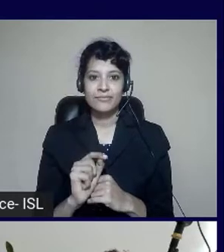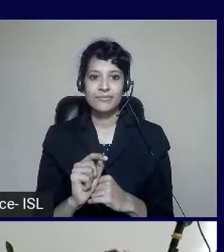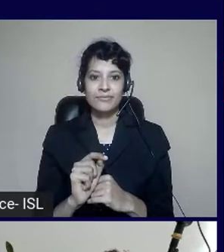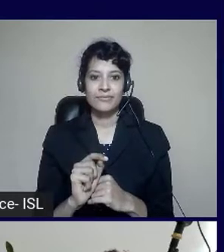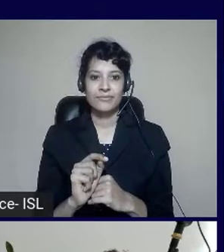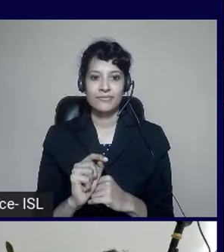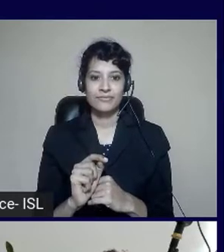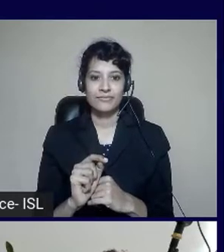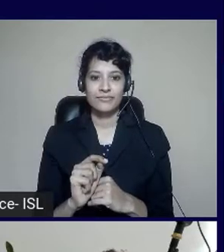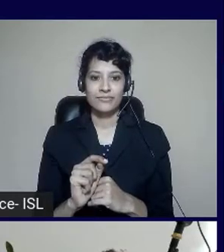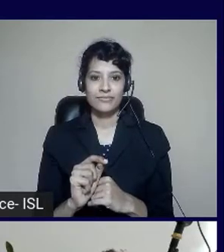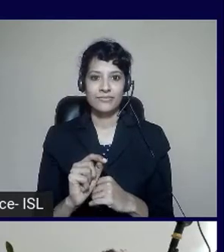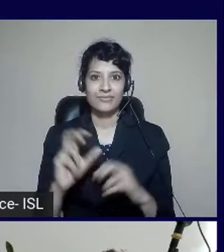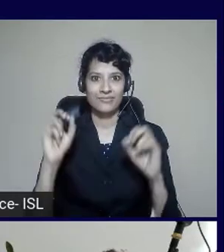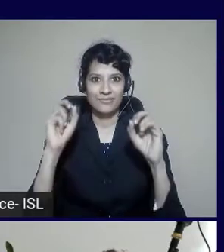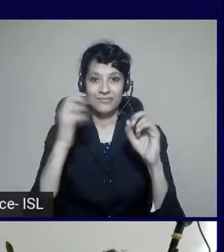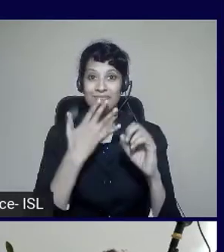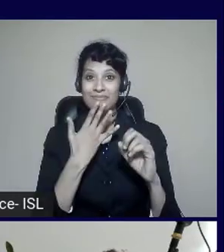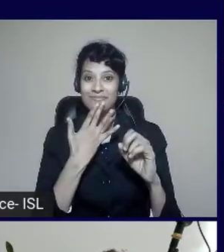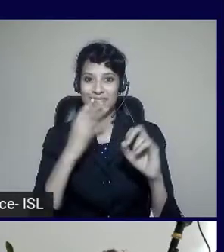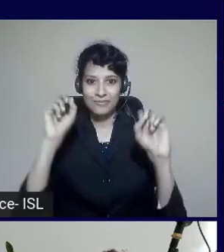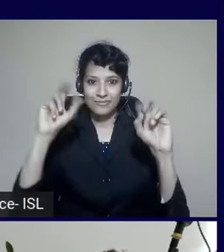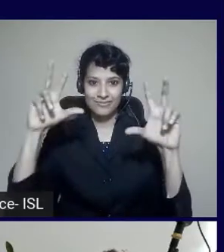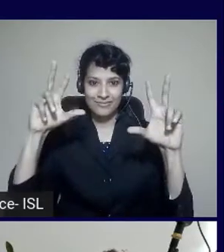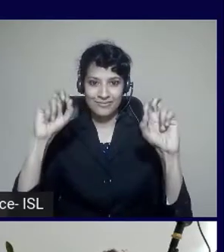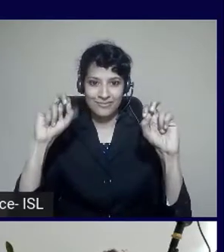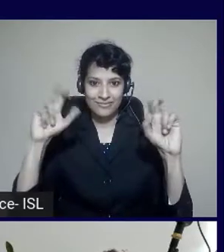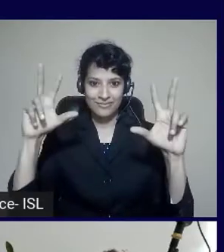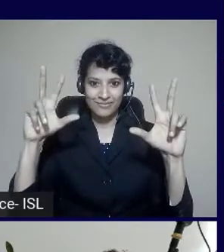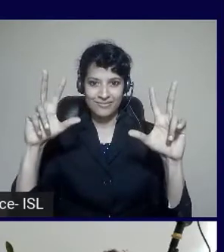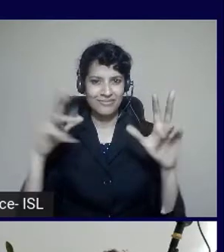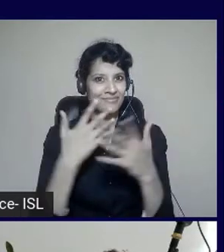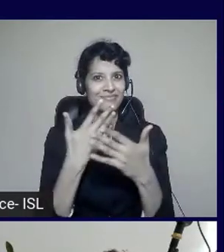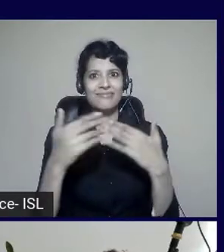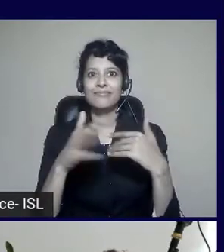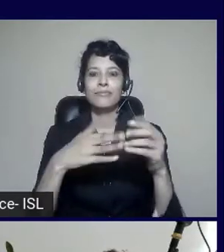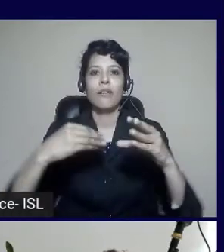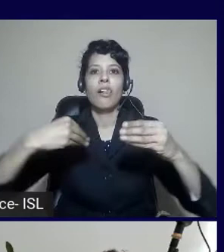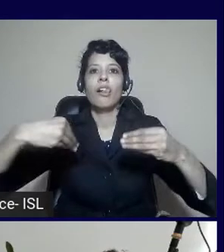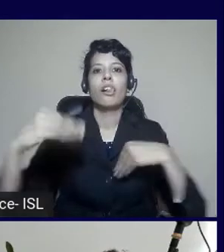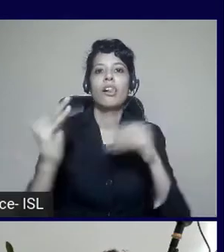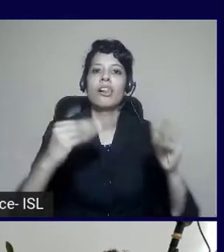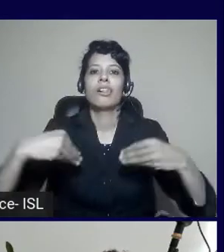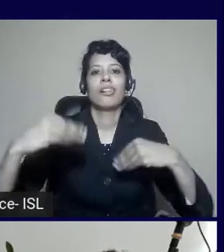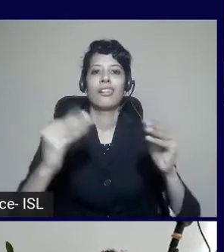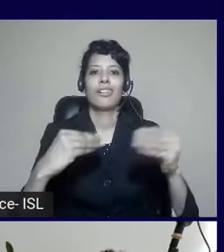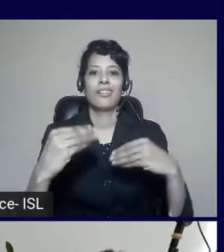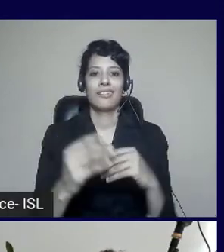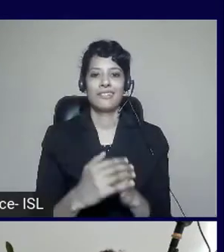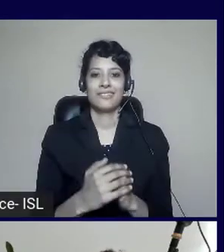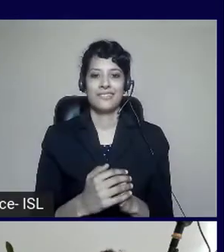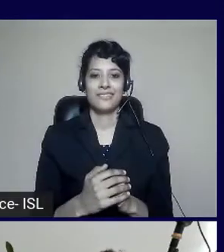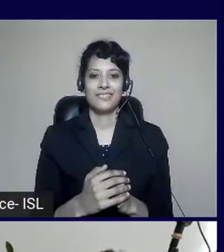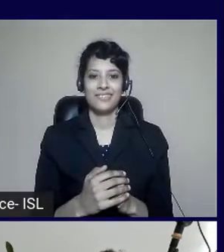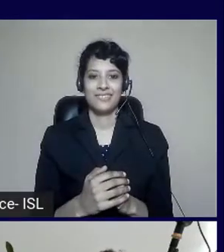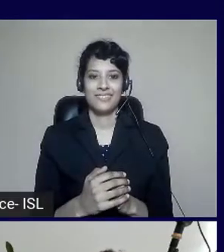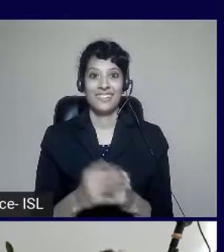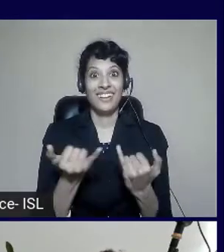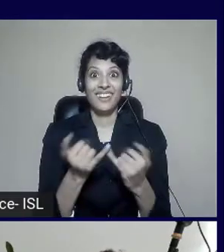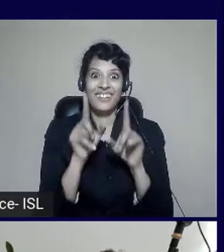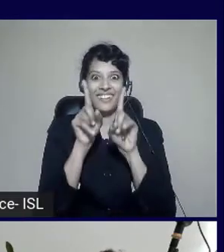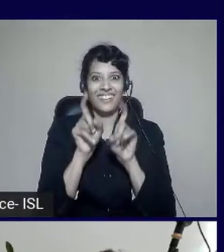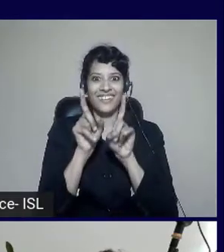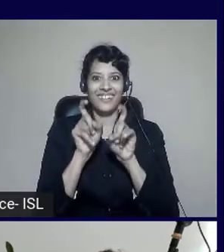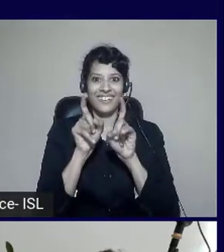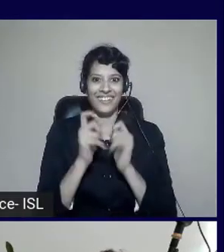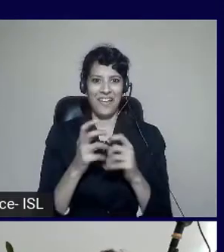I can switch off color. And I can switch on tab stops. So now I can actually test it. With those personas.